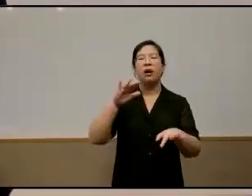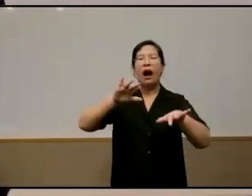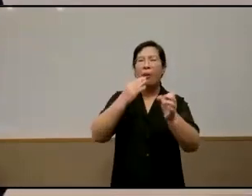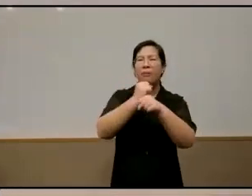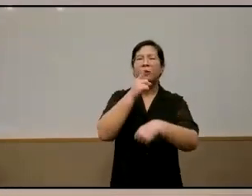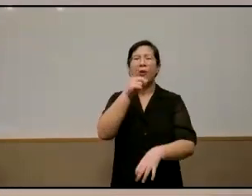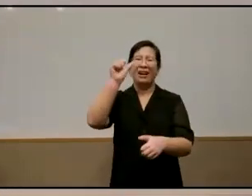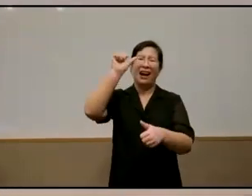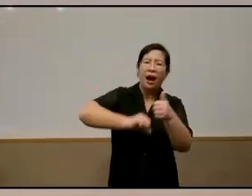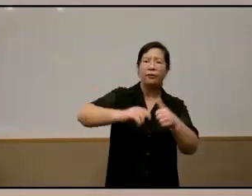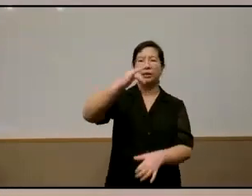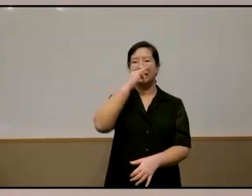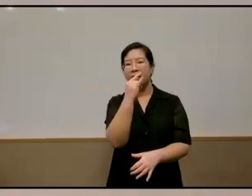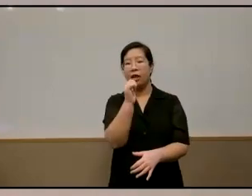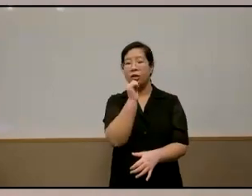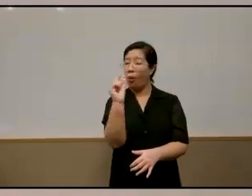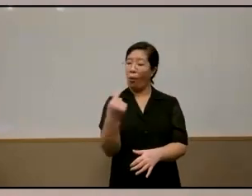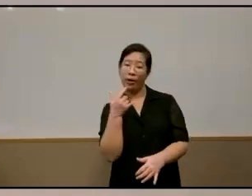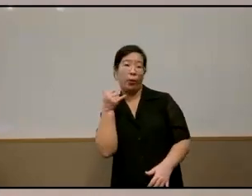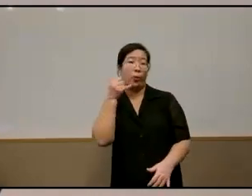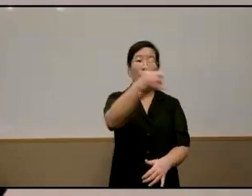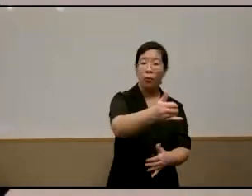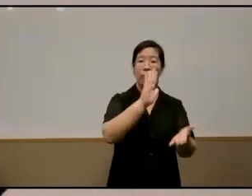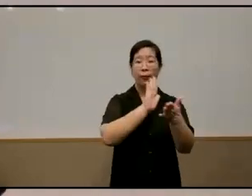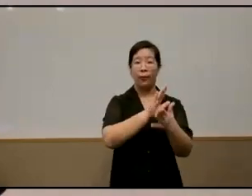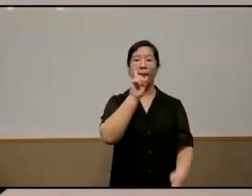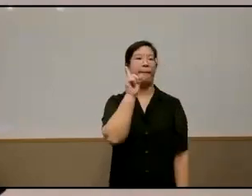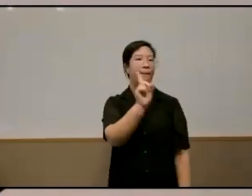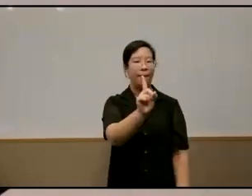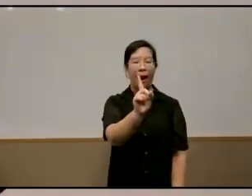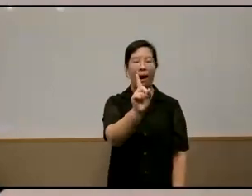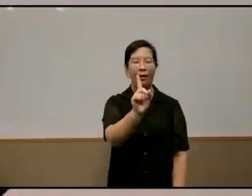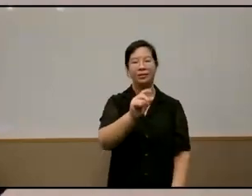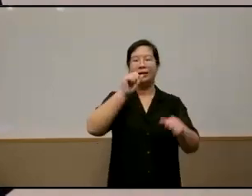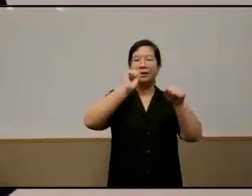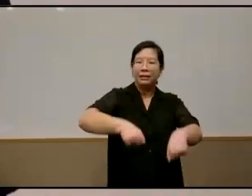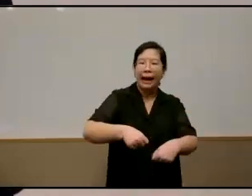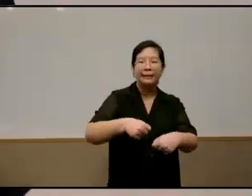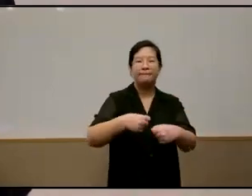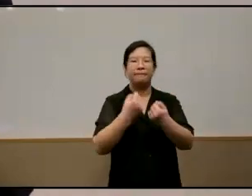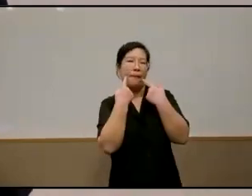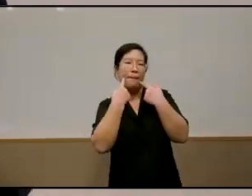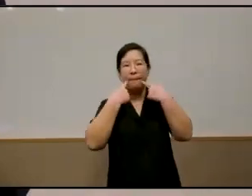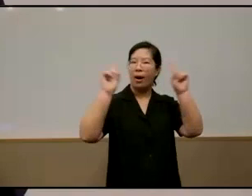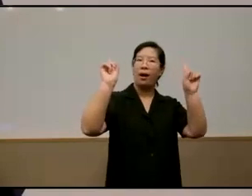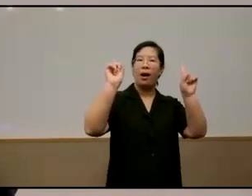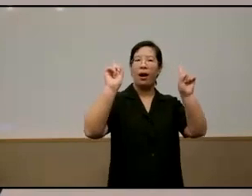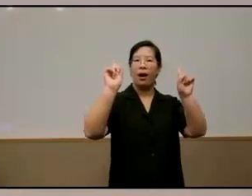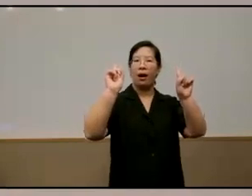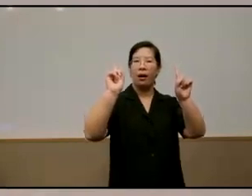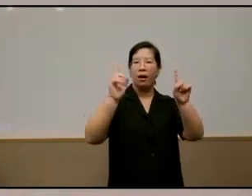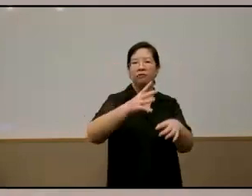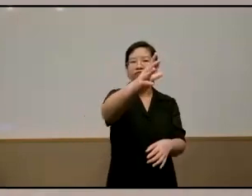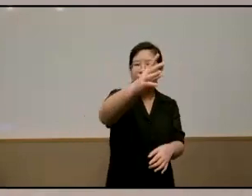every child not only get to go to school but to be able to make full use of the benefit of